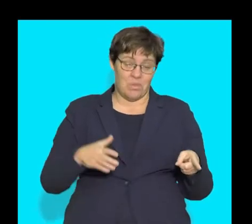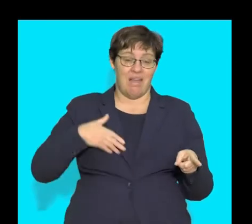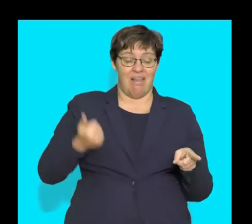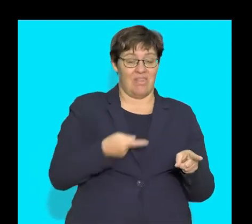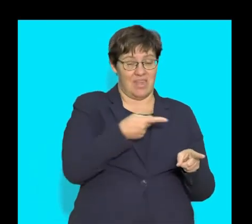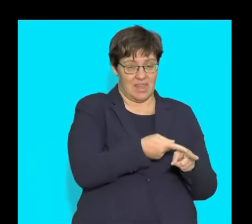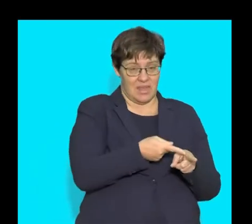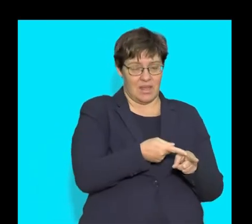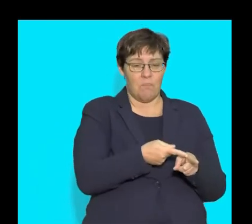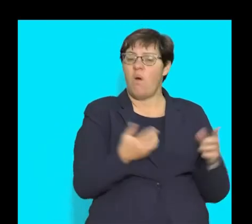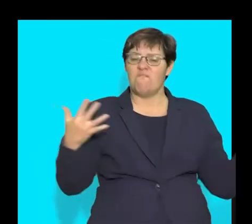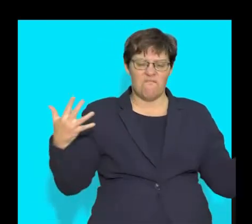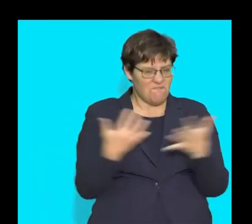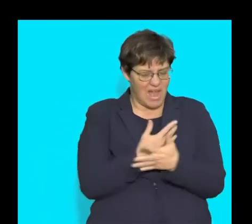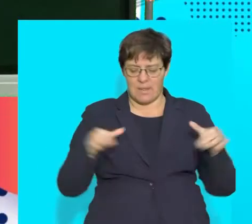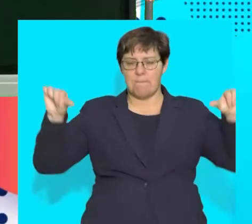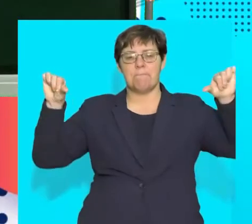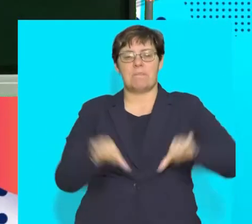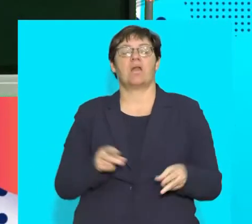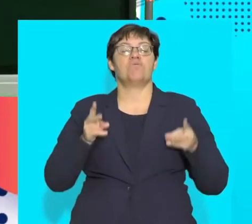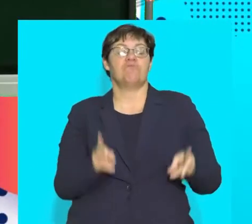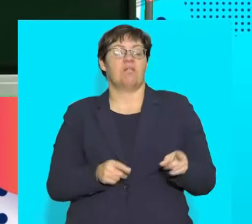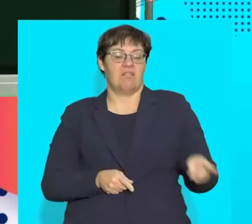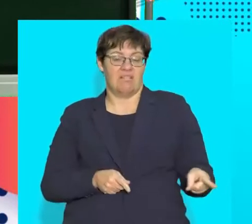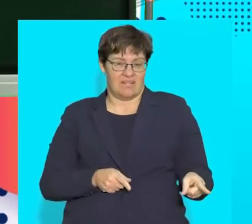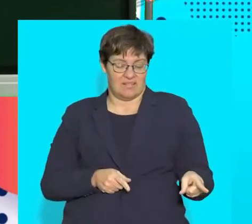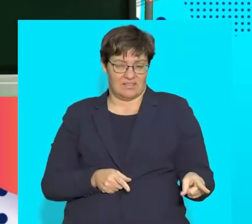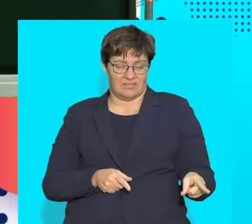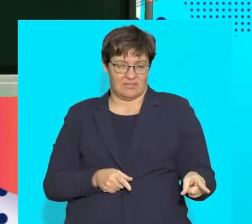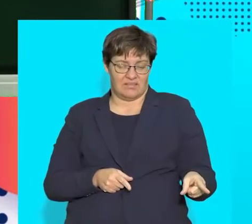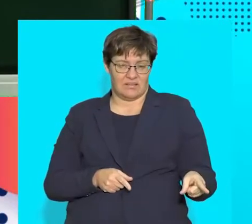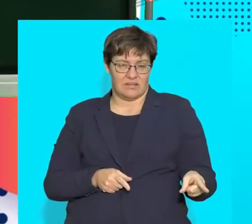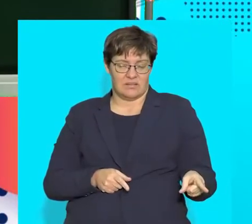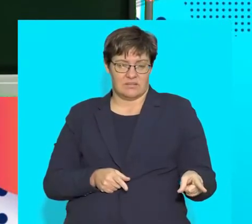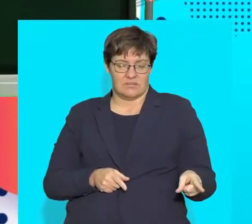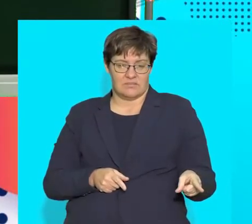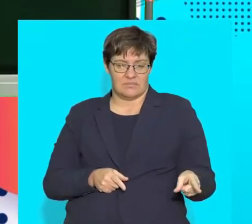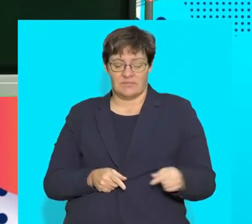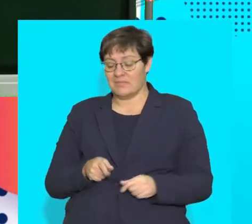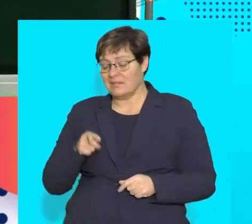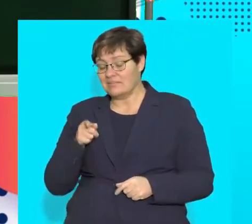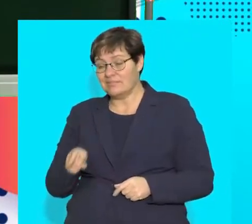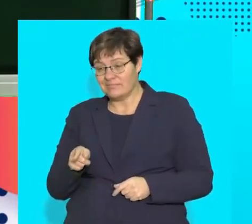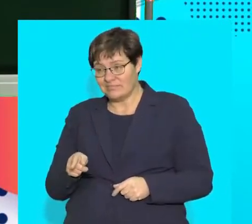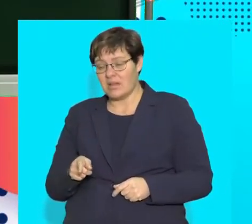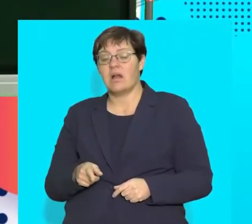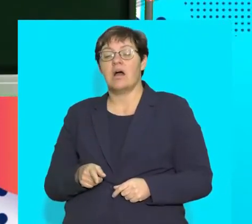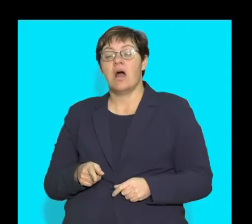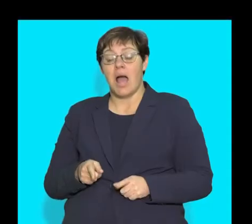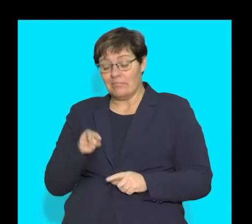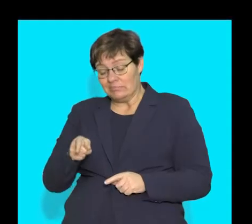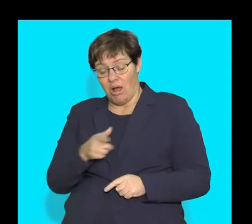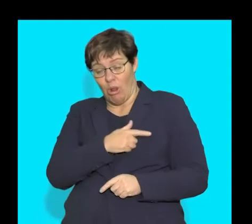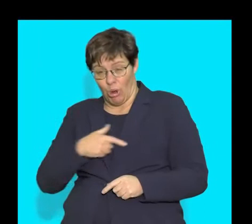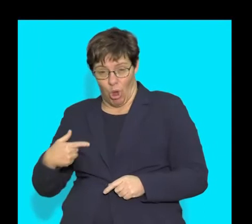is the healthy individual, took much less time to bring the blood sugar levels back to what it originally was before